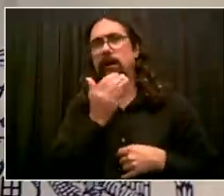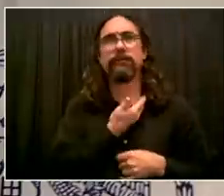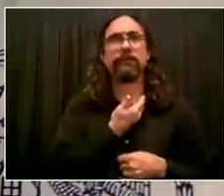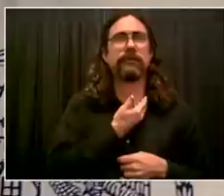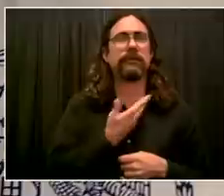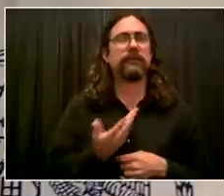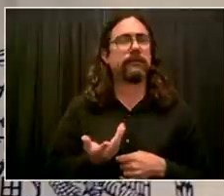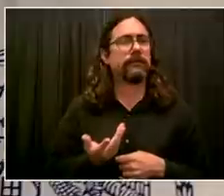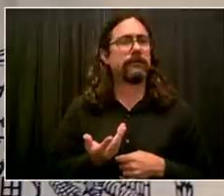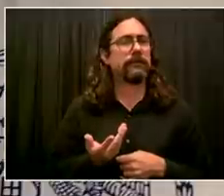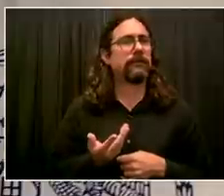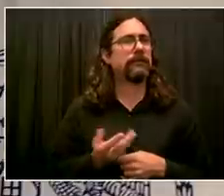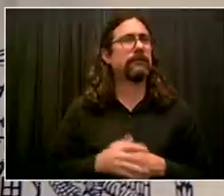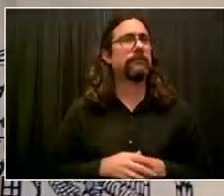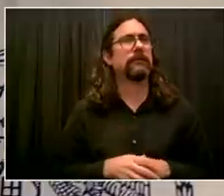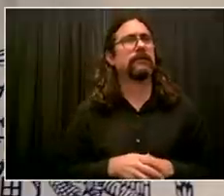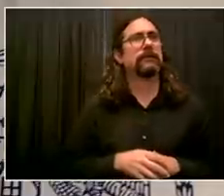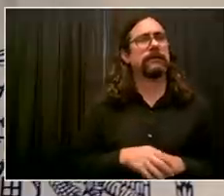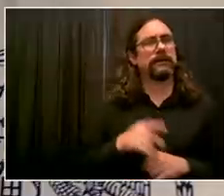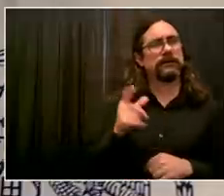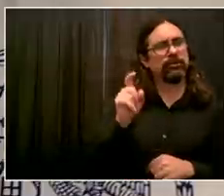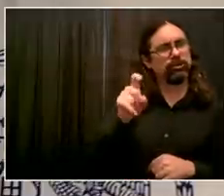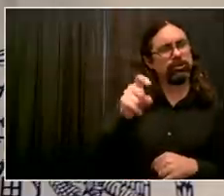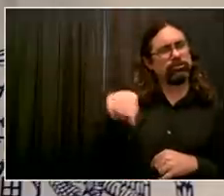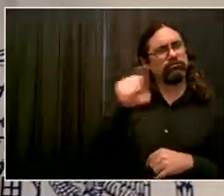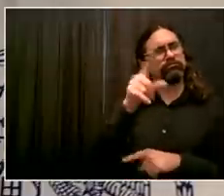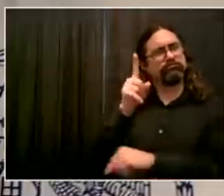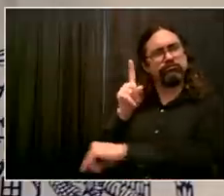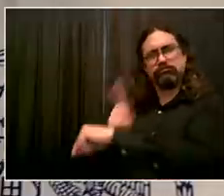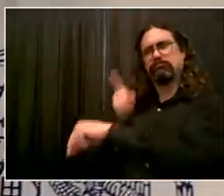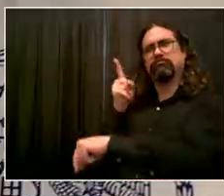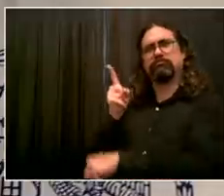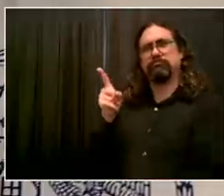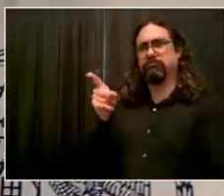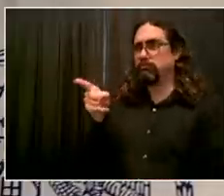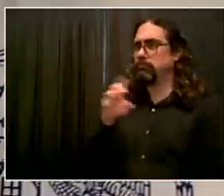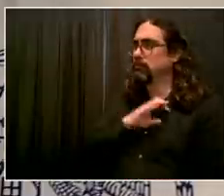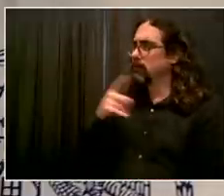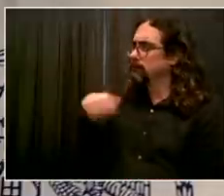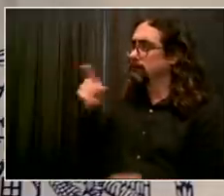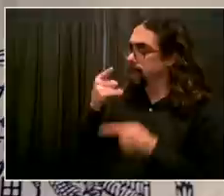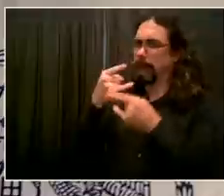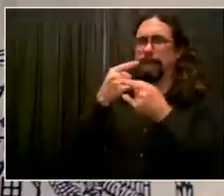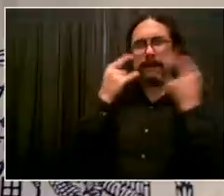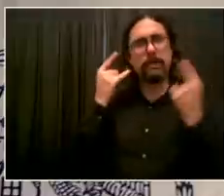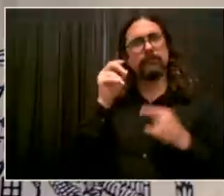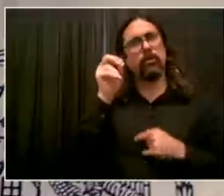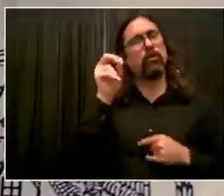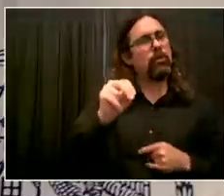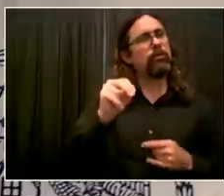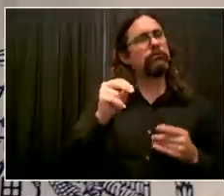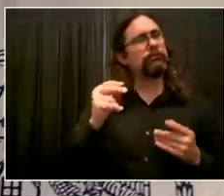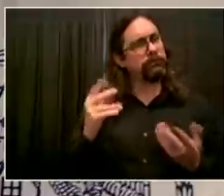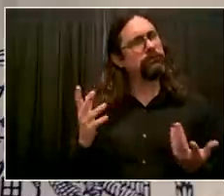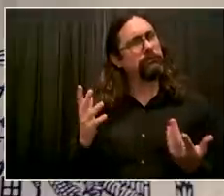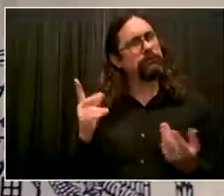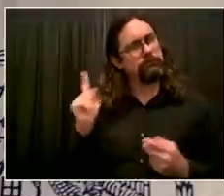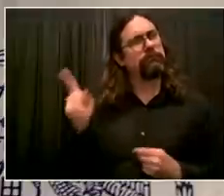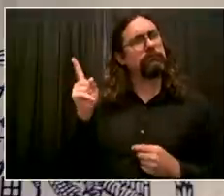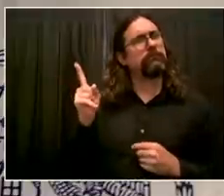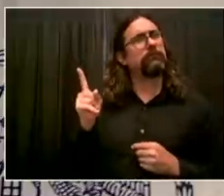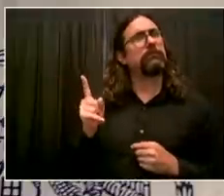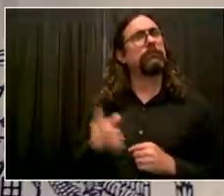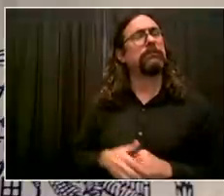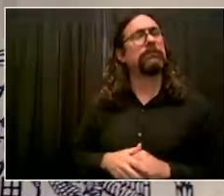to get them to put their masks on? Michael, I believe you saw what you saw, and I believe the folks on social